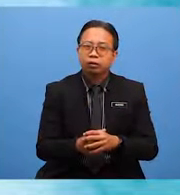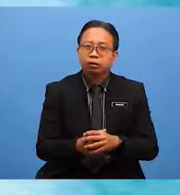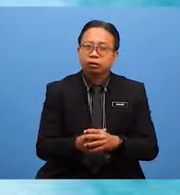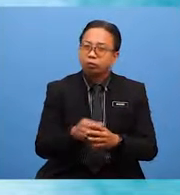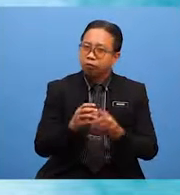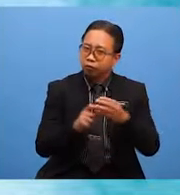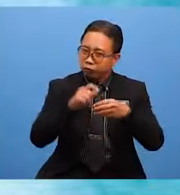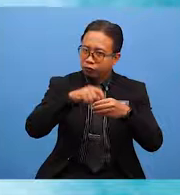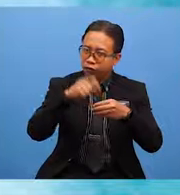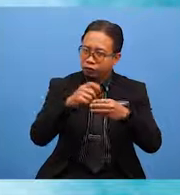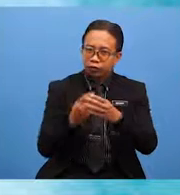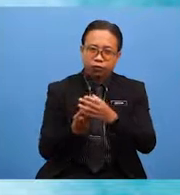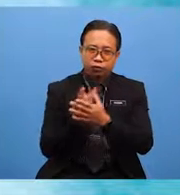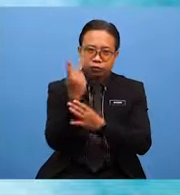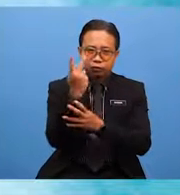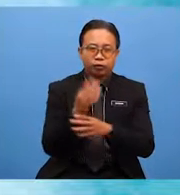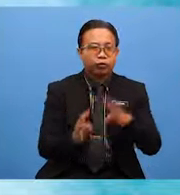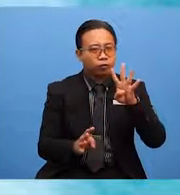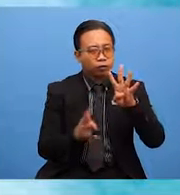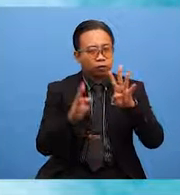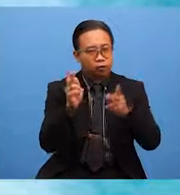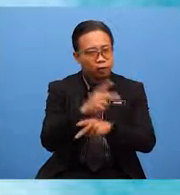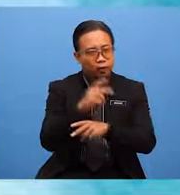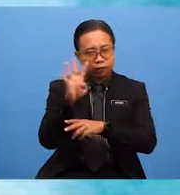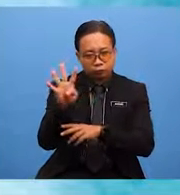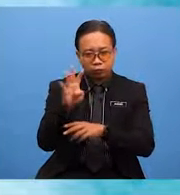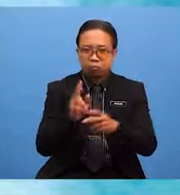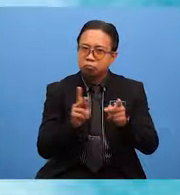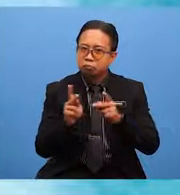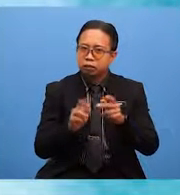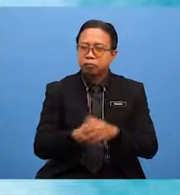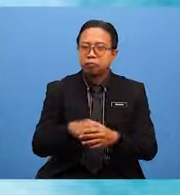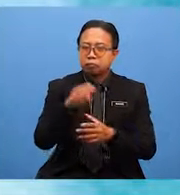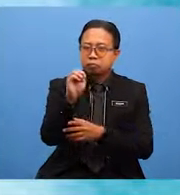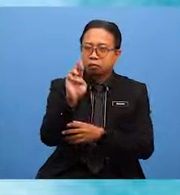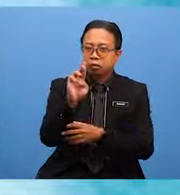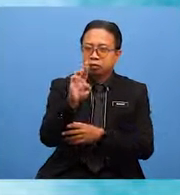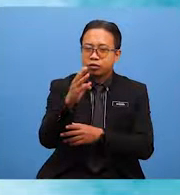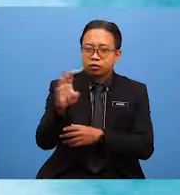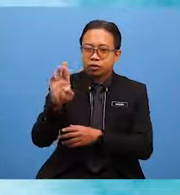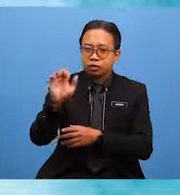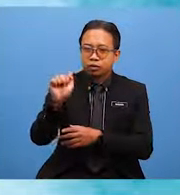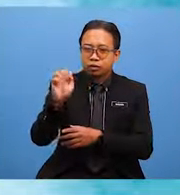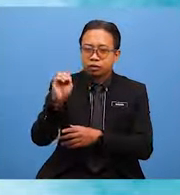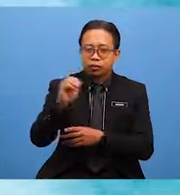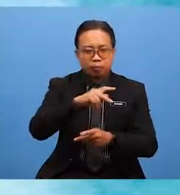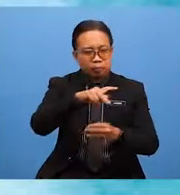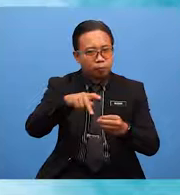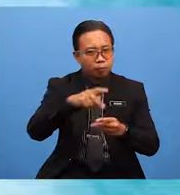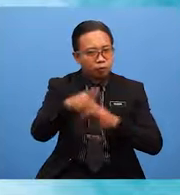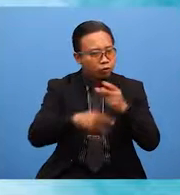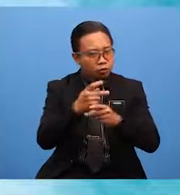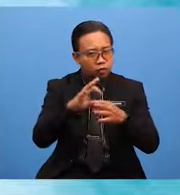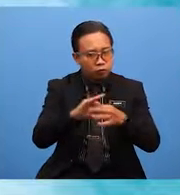Bohti Plantation. 4x4 Vehicle. Mr. Rum. Process of Making Tea.